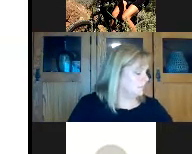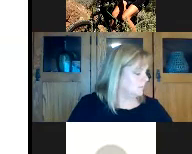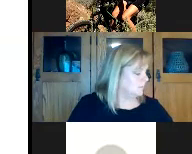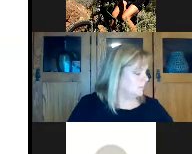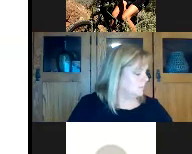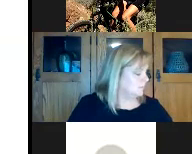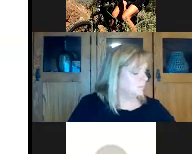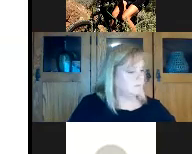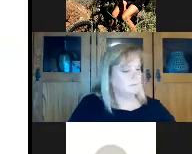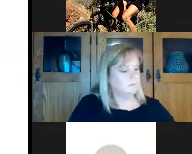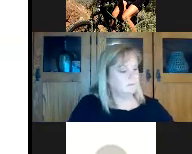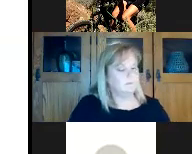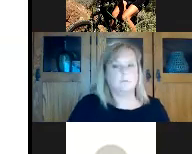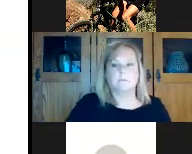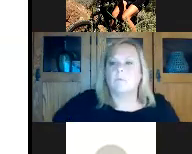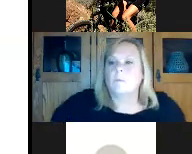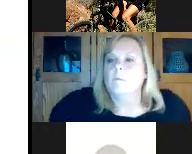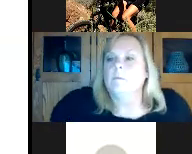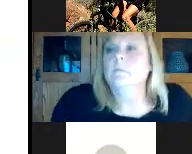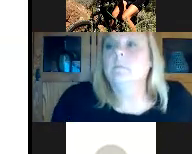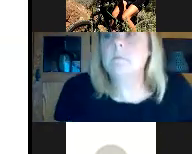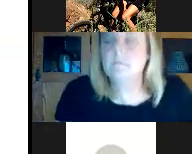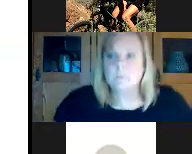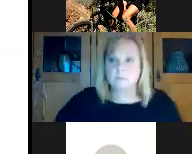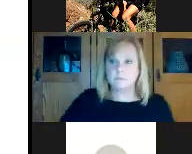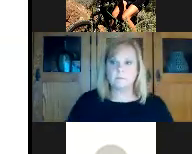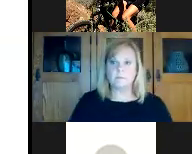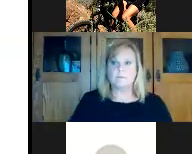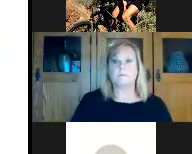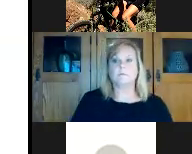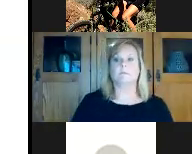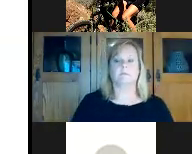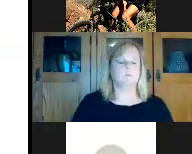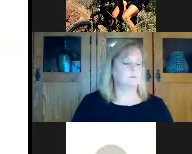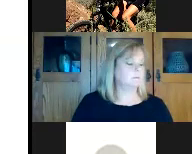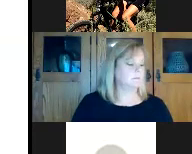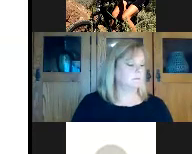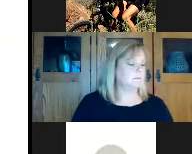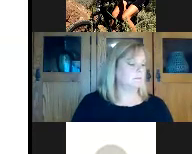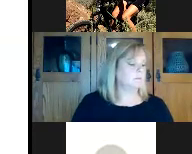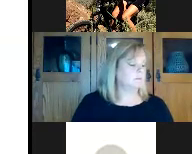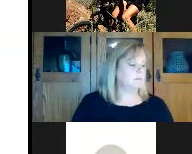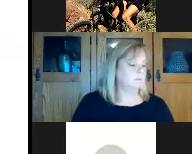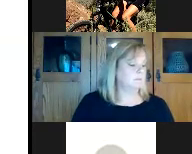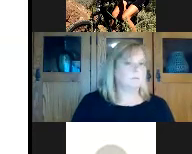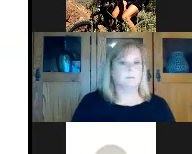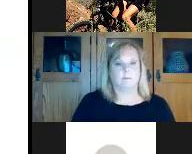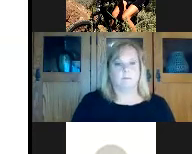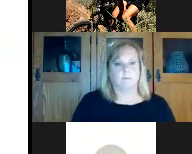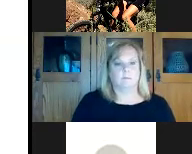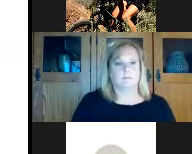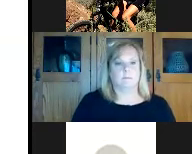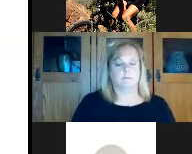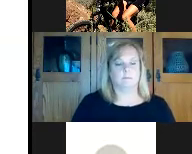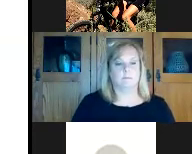involved, we are the agency that's contracted to manage ICANN Connect here in Wisconsin. The program